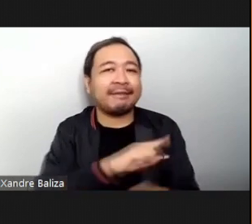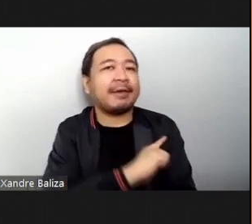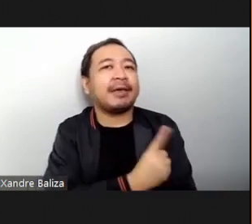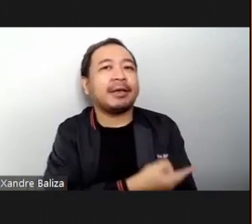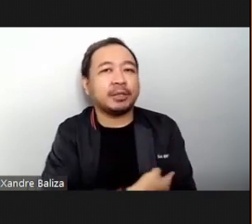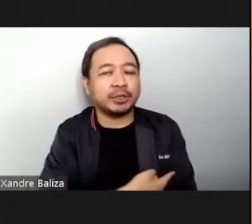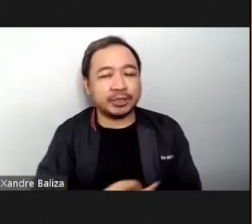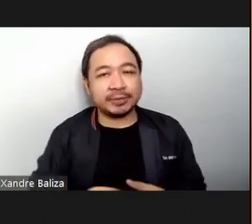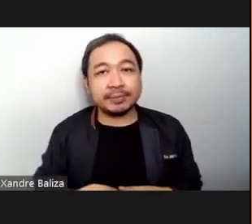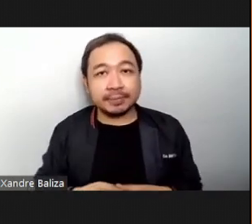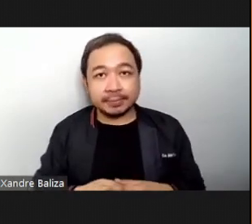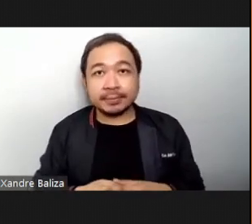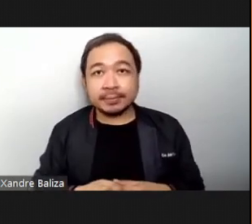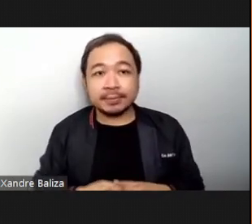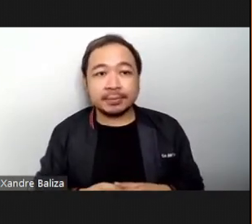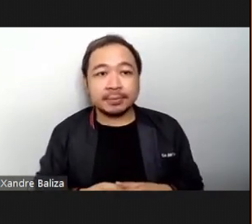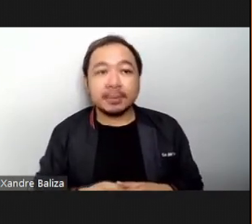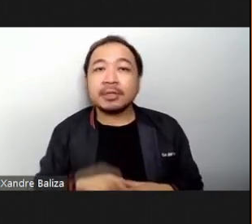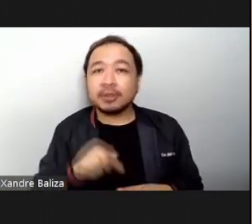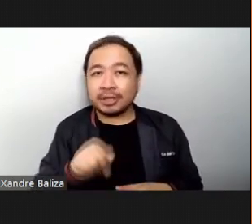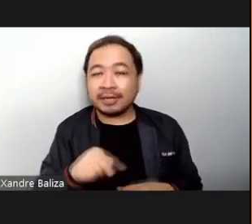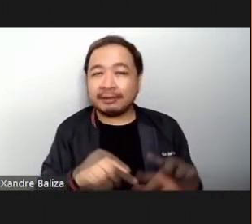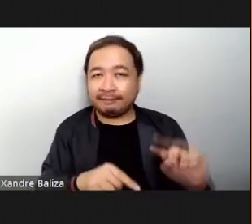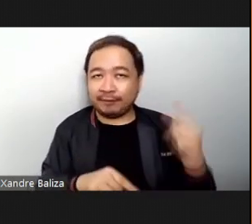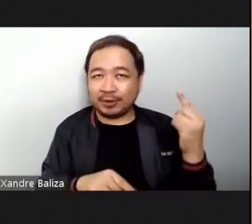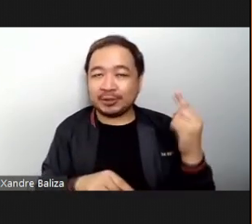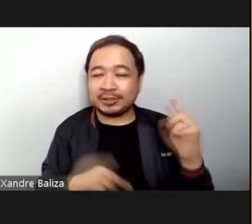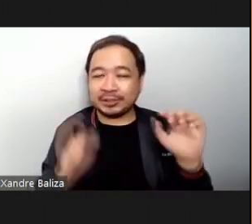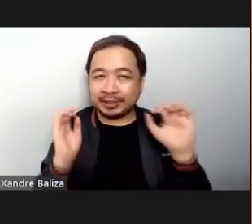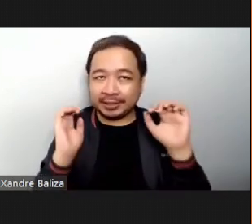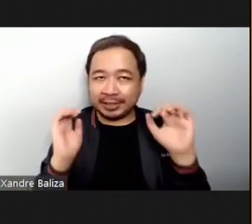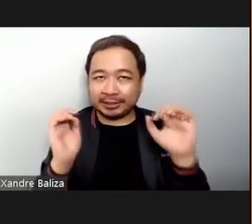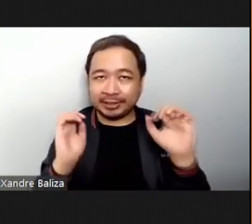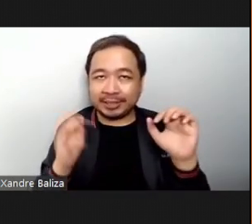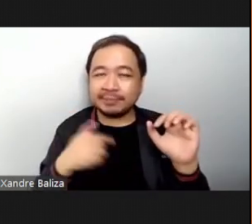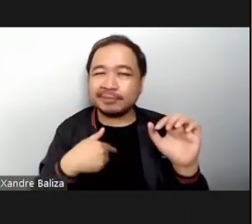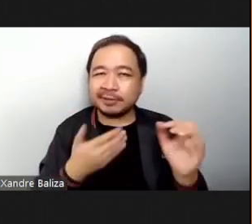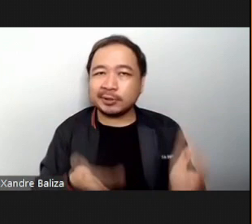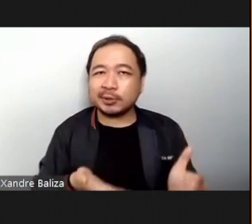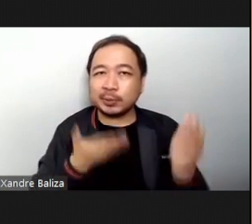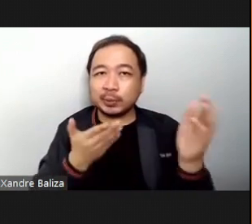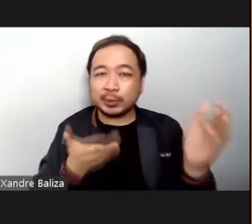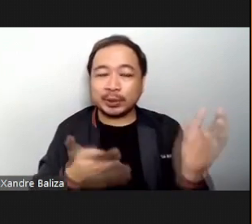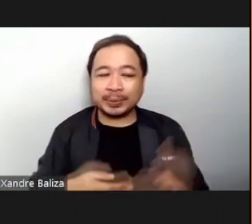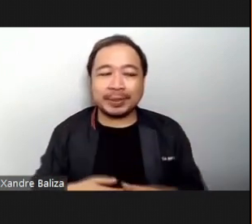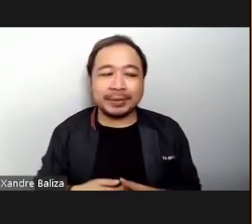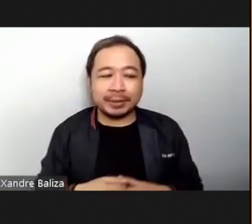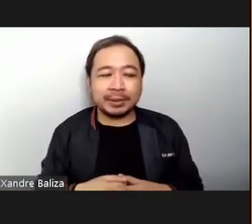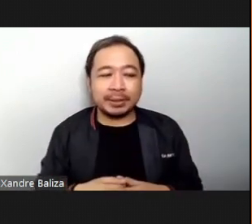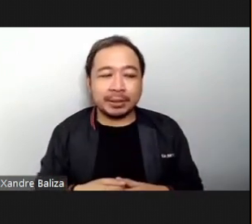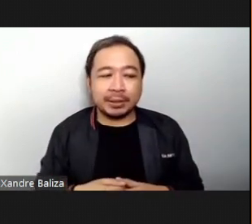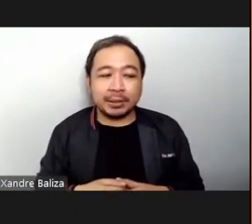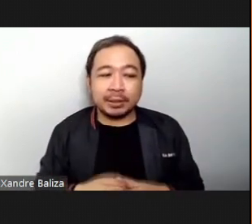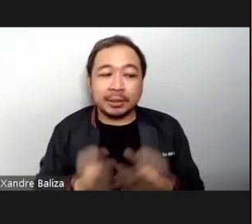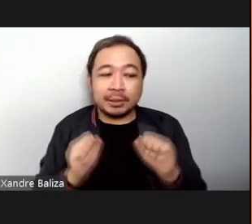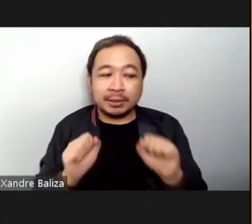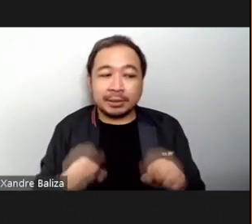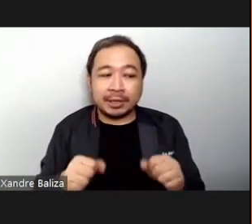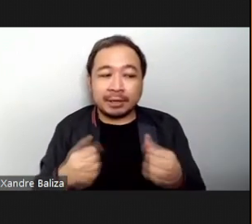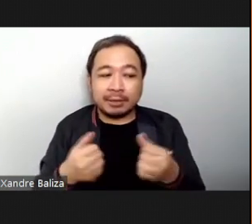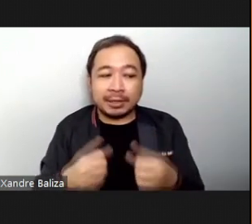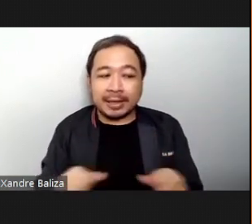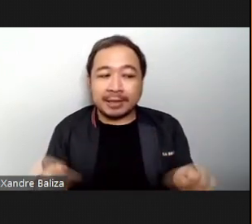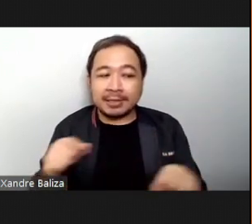So maybe that's the first exercise that I would recommend and you can do it anytime. It's very easy.